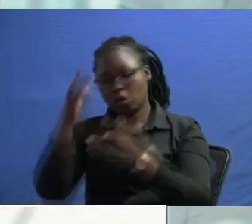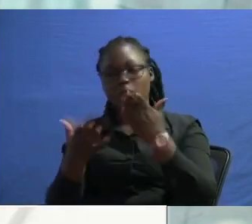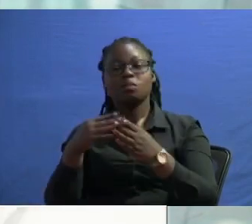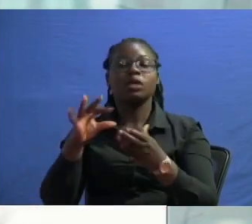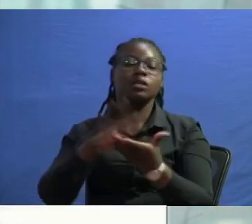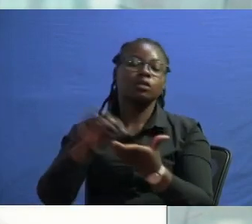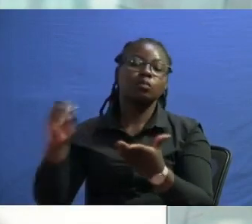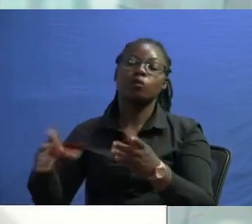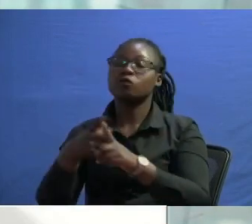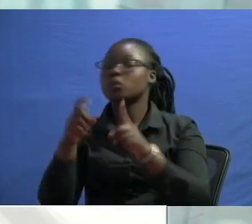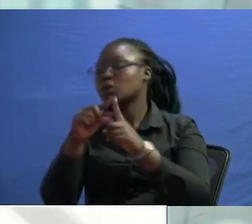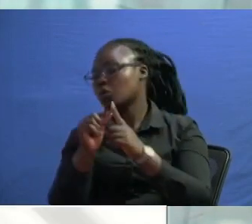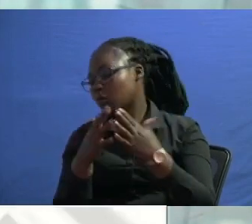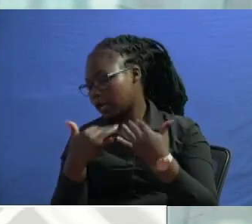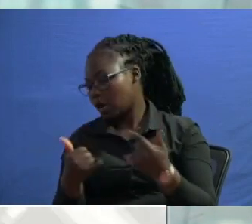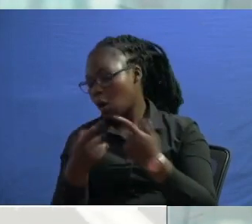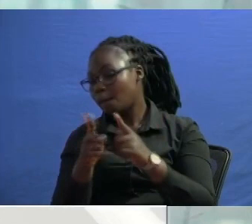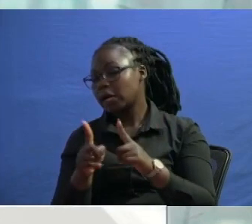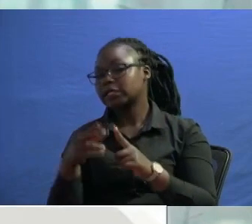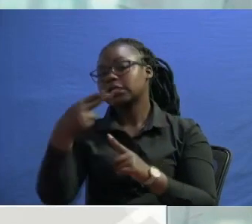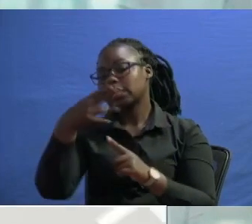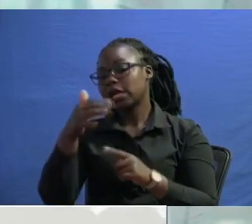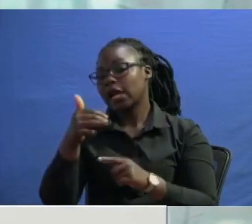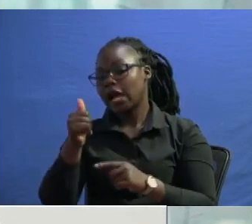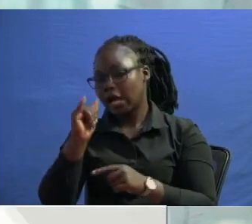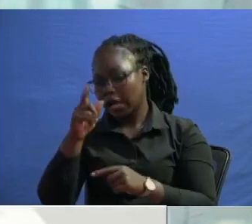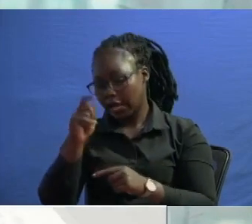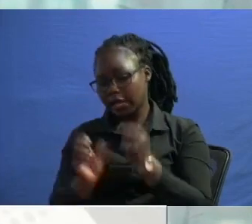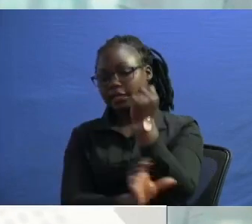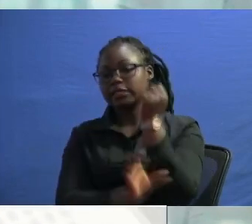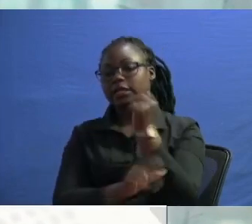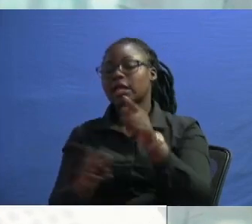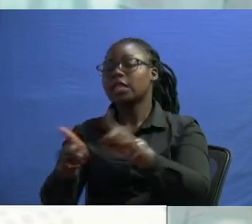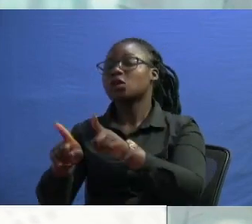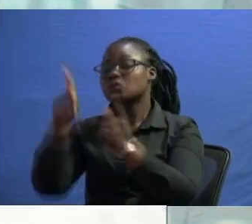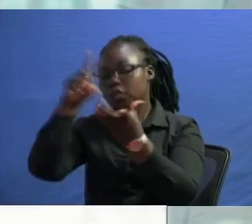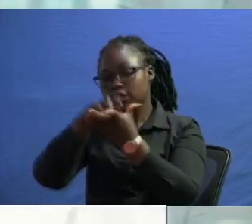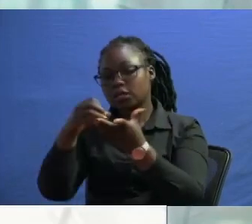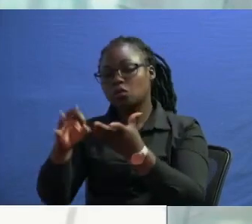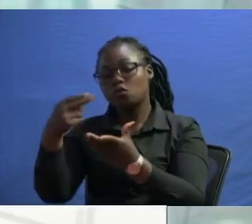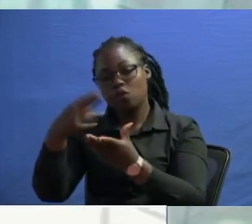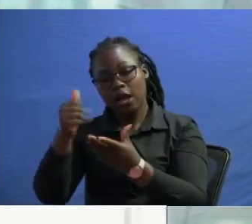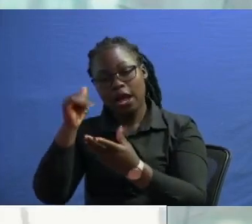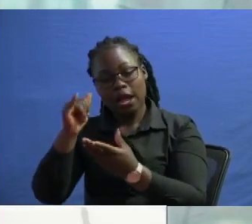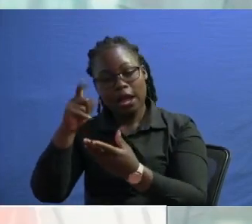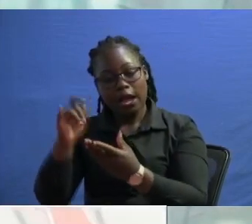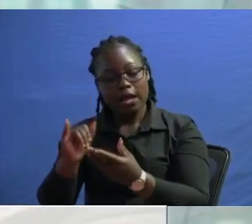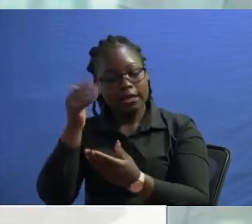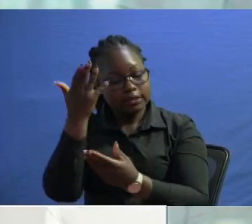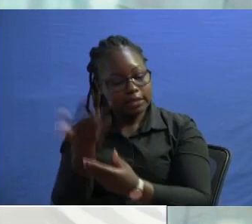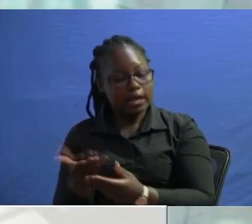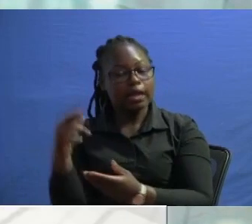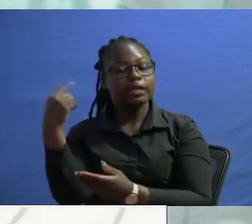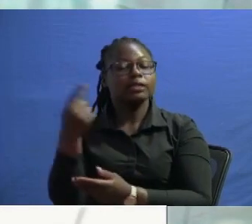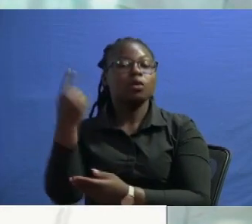map as long as the country of haiti exists the state of haiti exists it is only the president